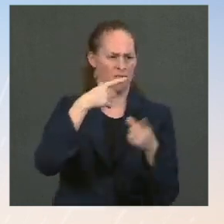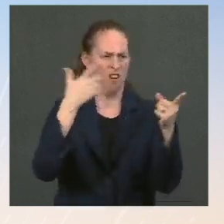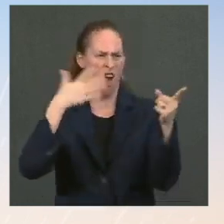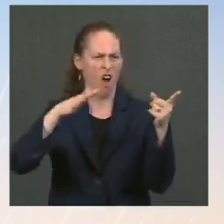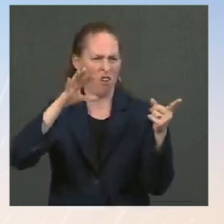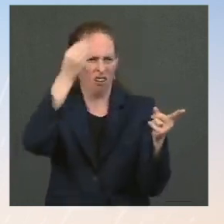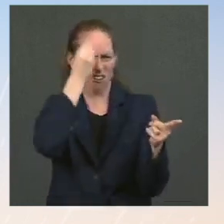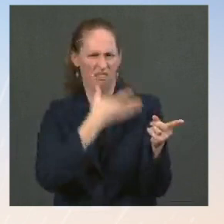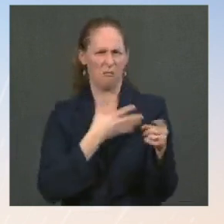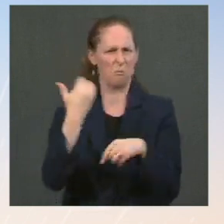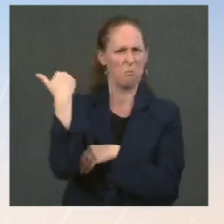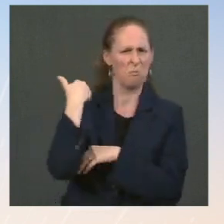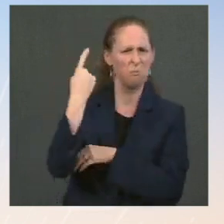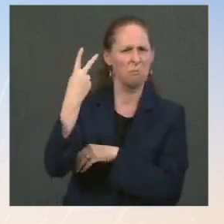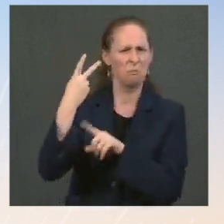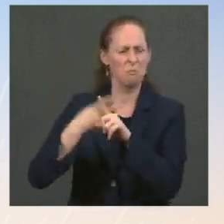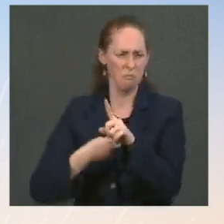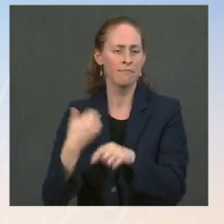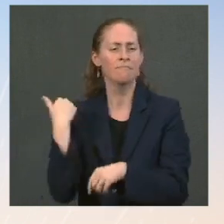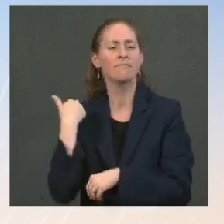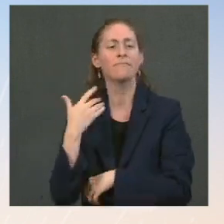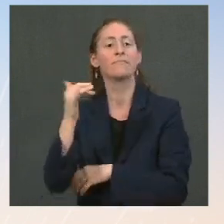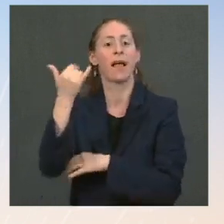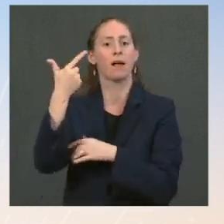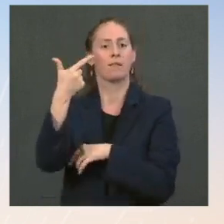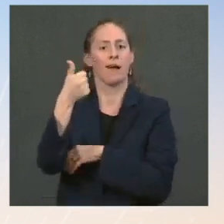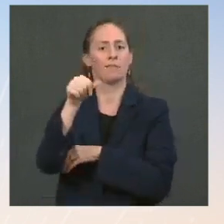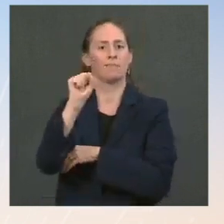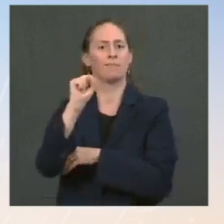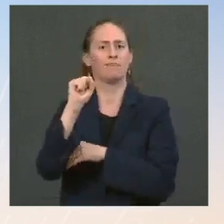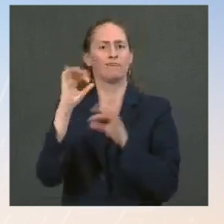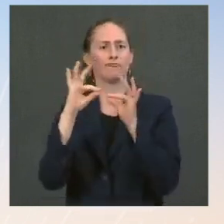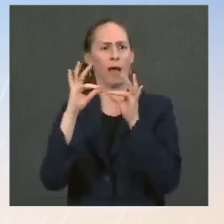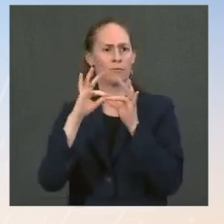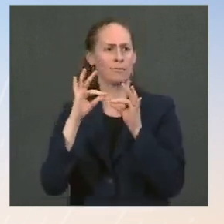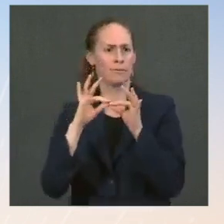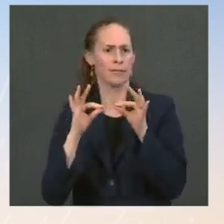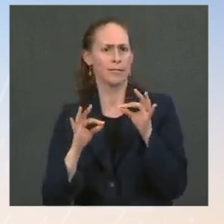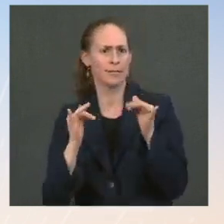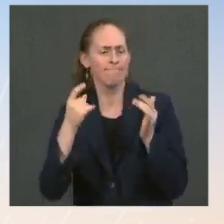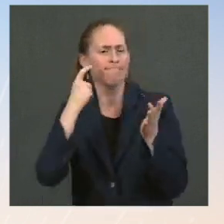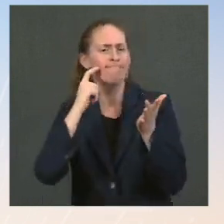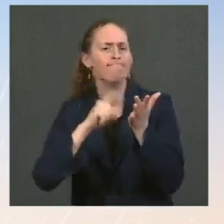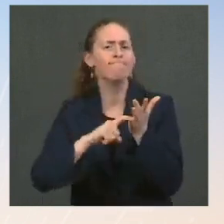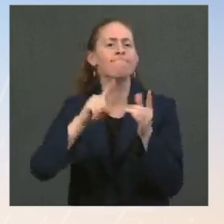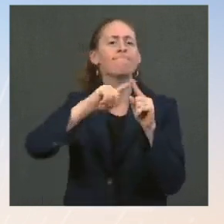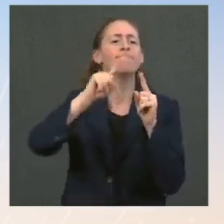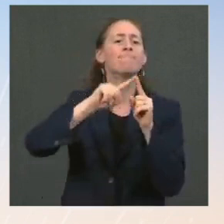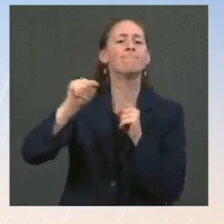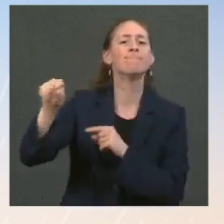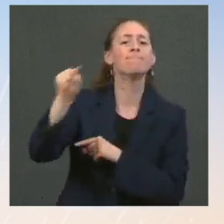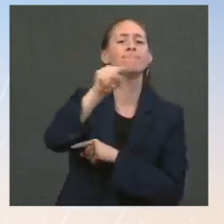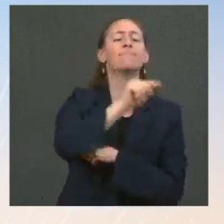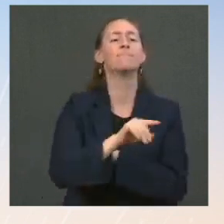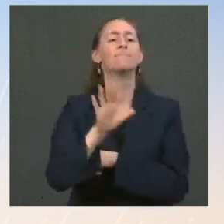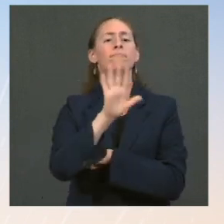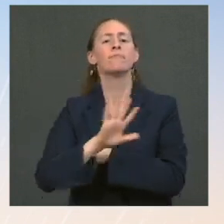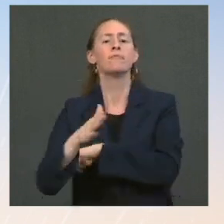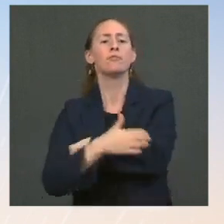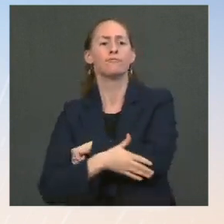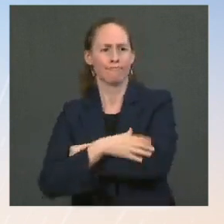it relates to gas prices here, gas, one, what we're seeing in some parts of the country is that gasoline price is naturally ticking up,